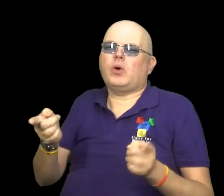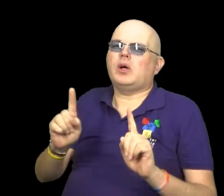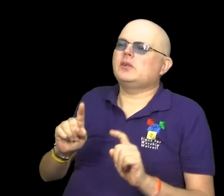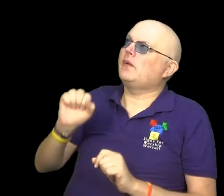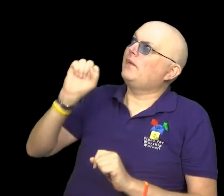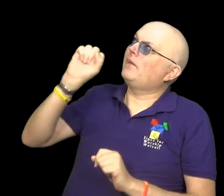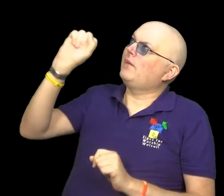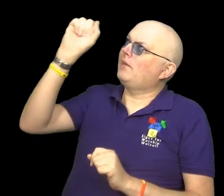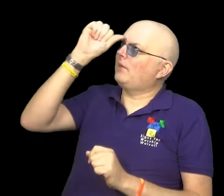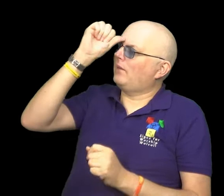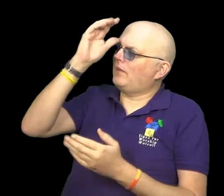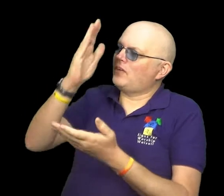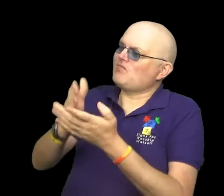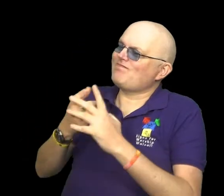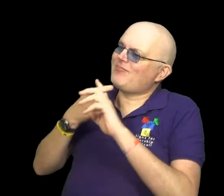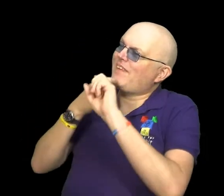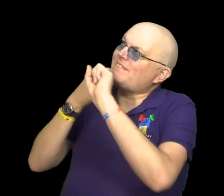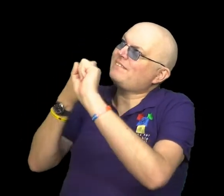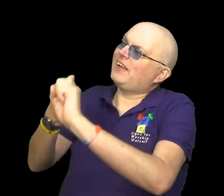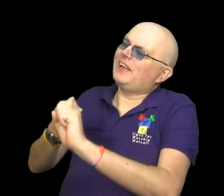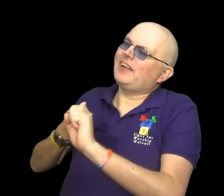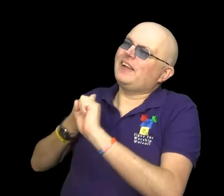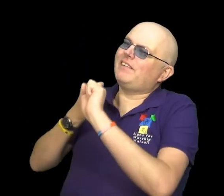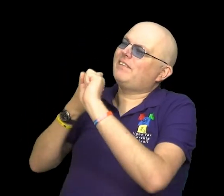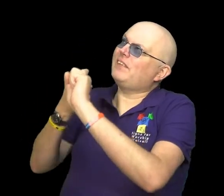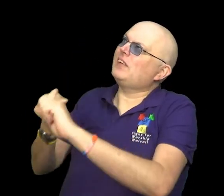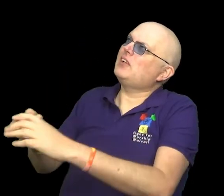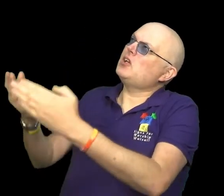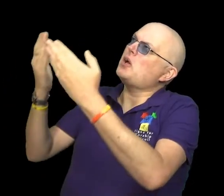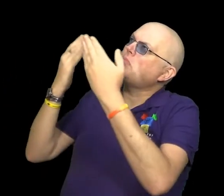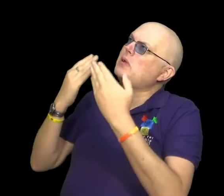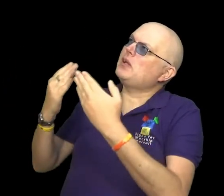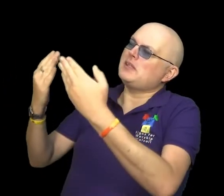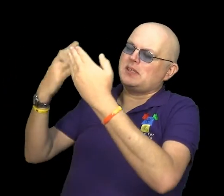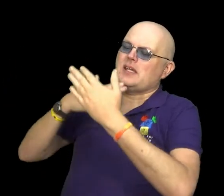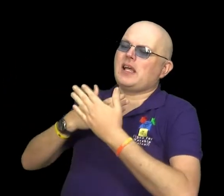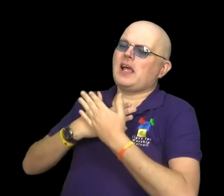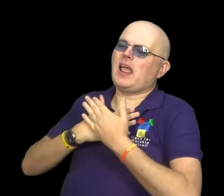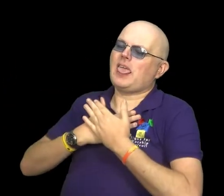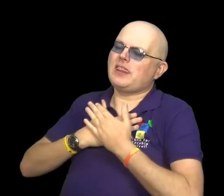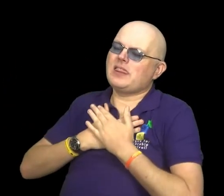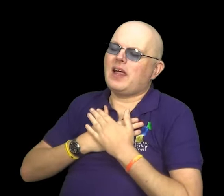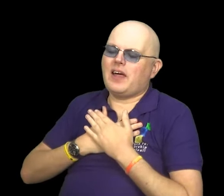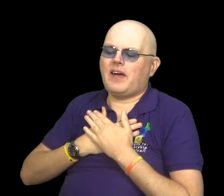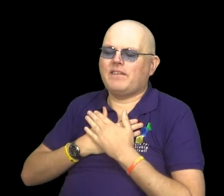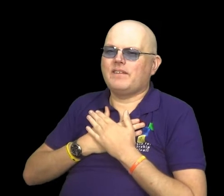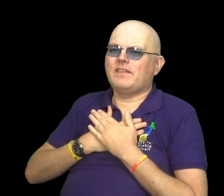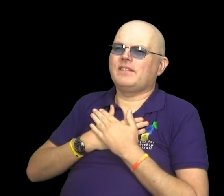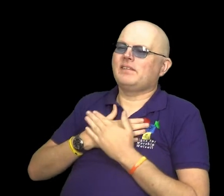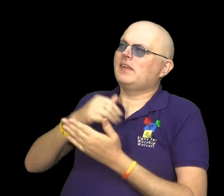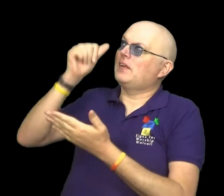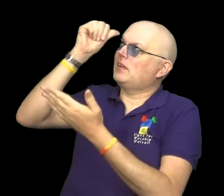to thy great faithfulness, mercy and love.